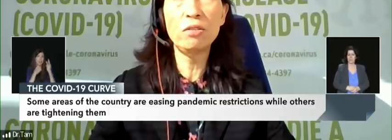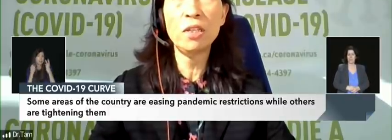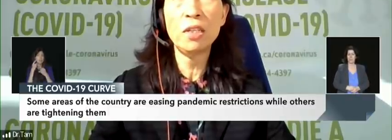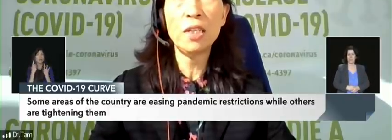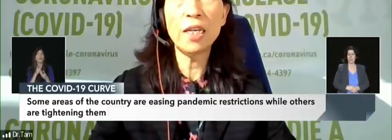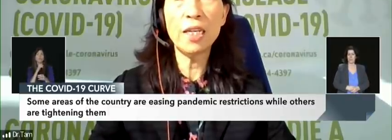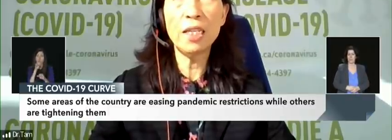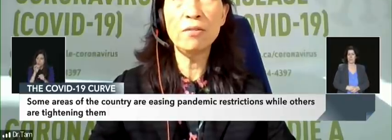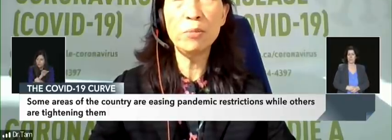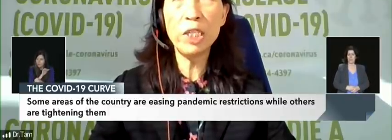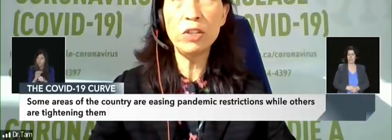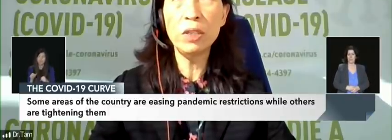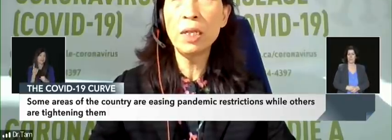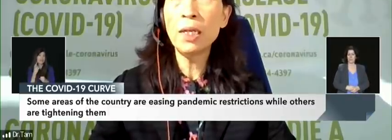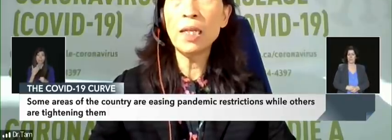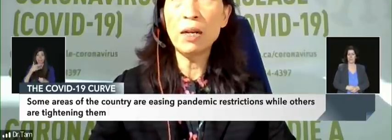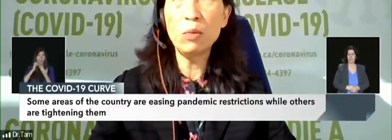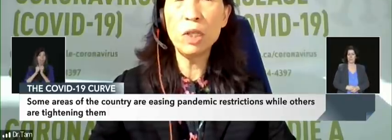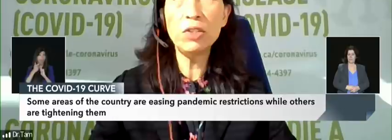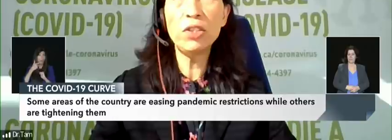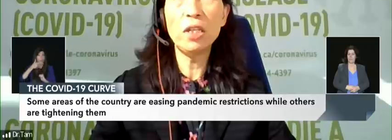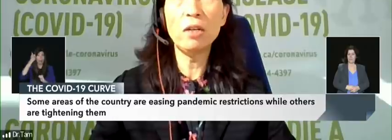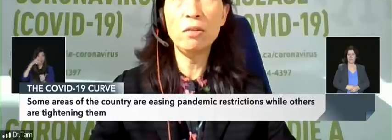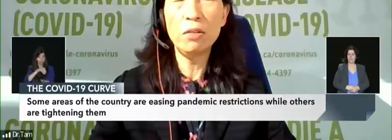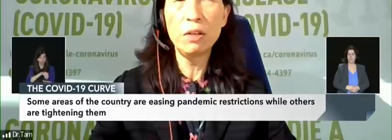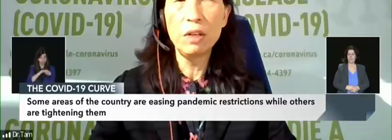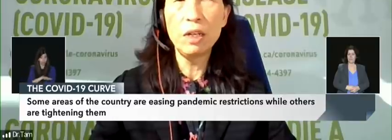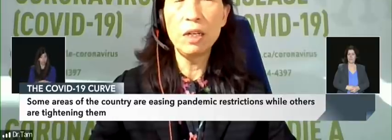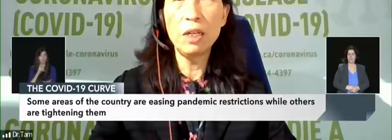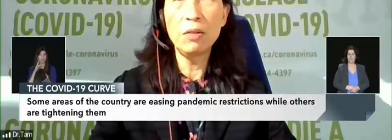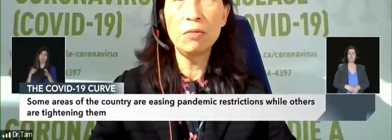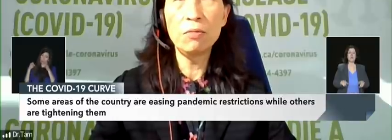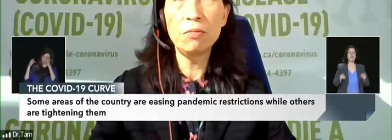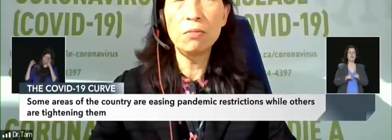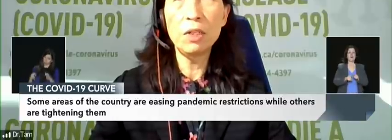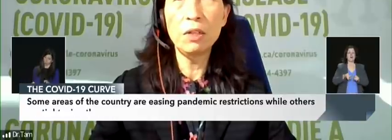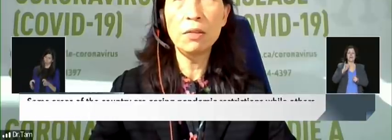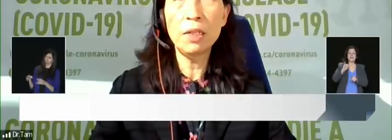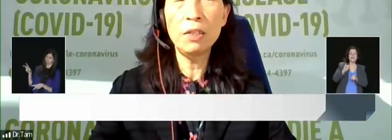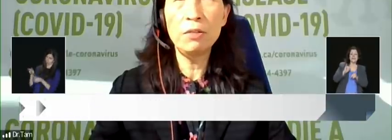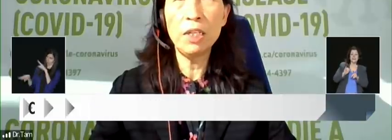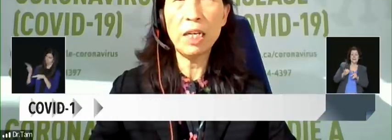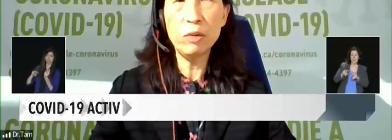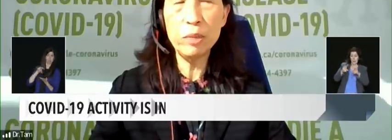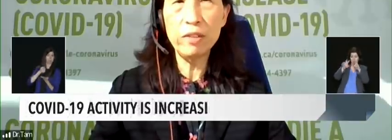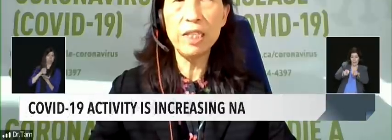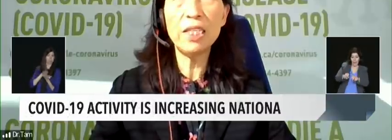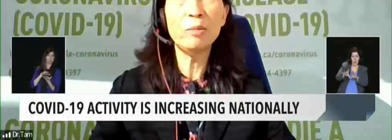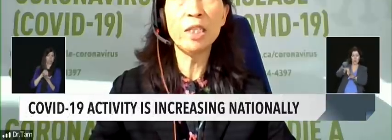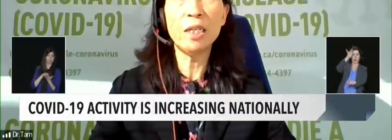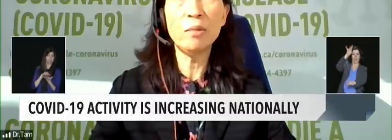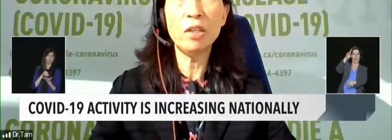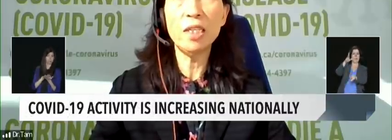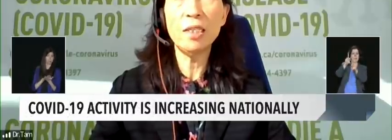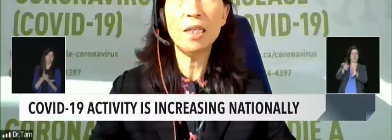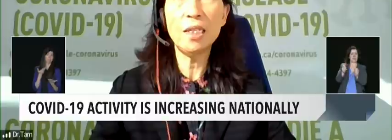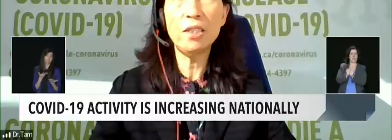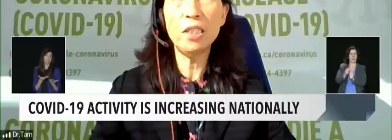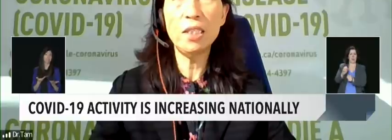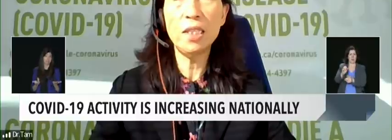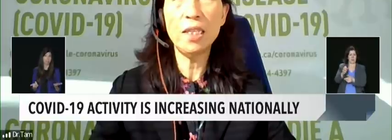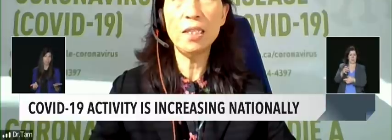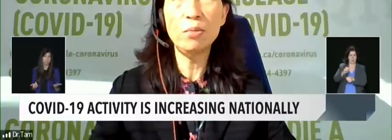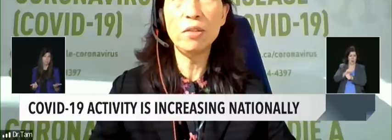to get at that information. Now, once you know, you know, you have a bit of an estimate. I'm not